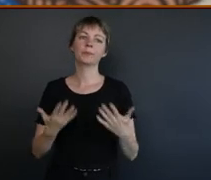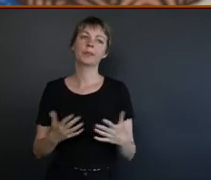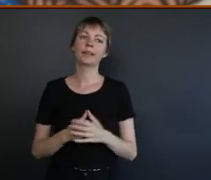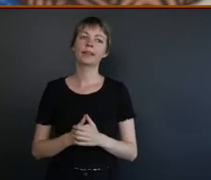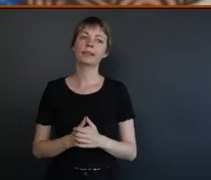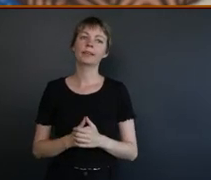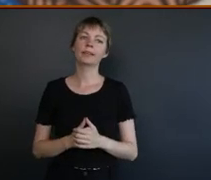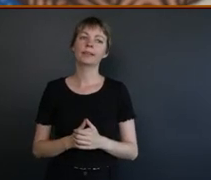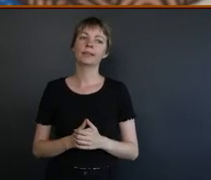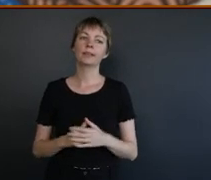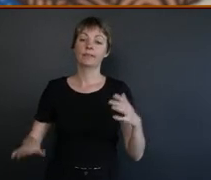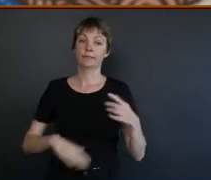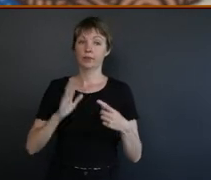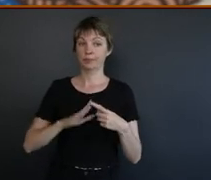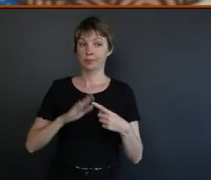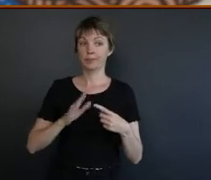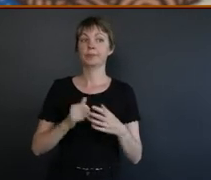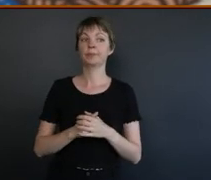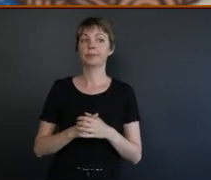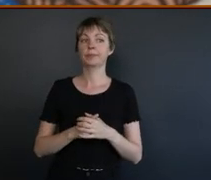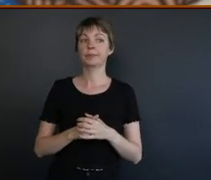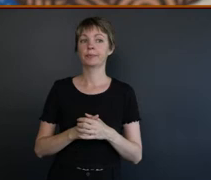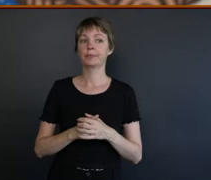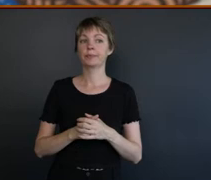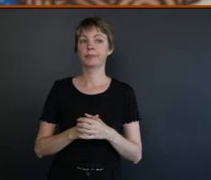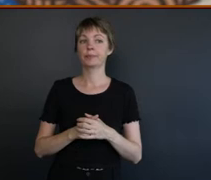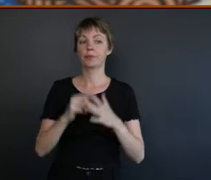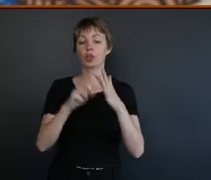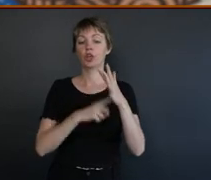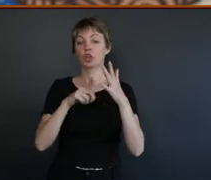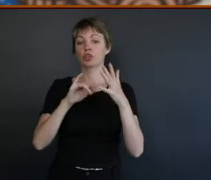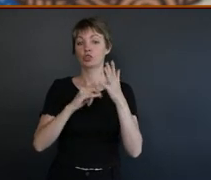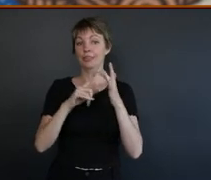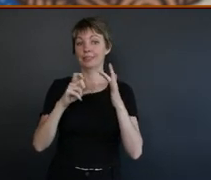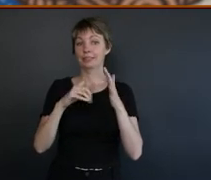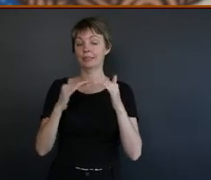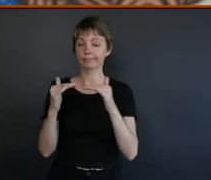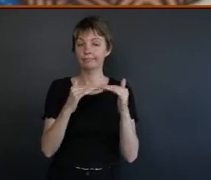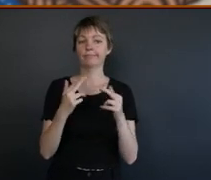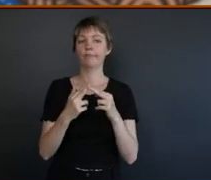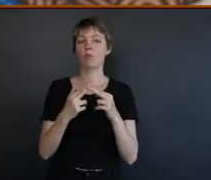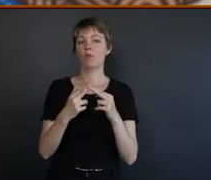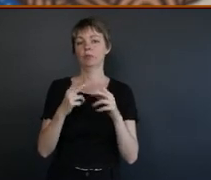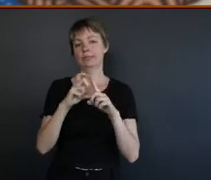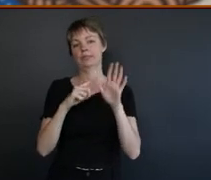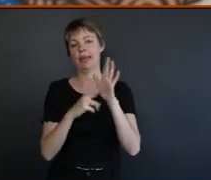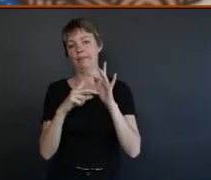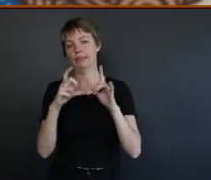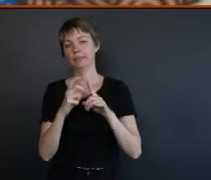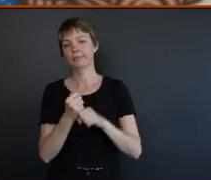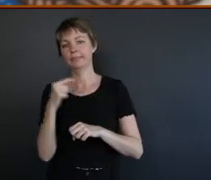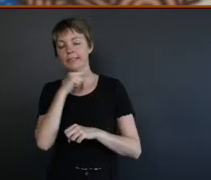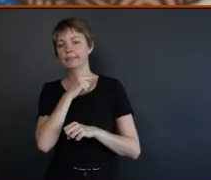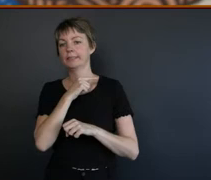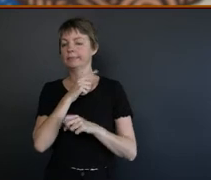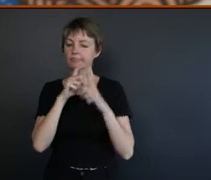Well, first off, with the starting of justice for Dave, it was very hard and difficult. You have to